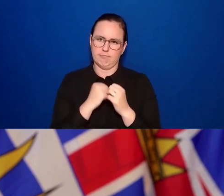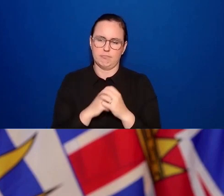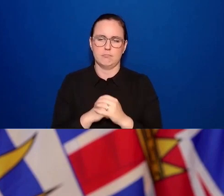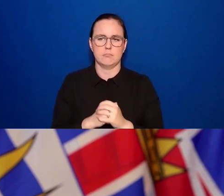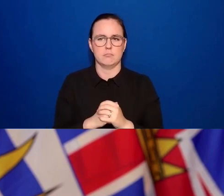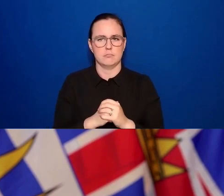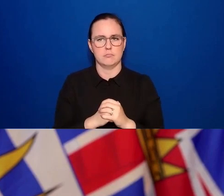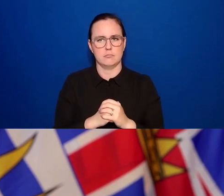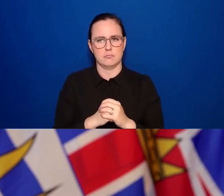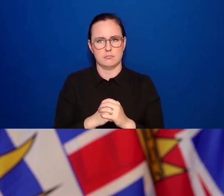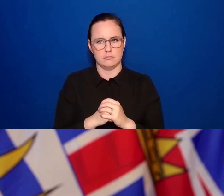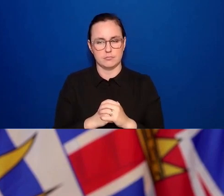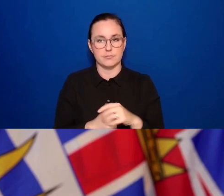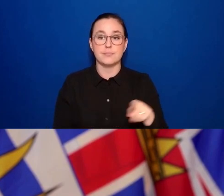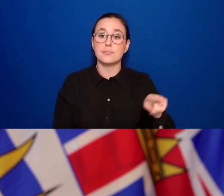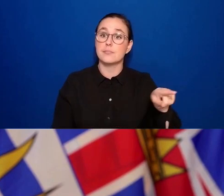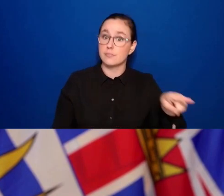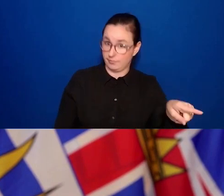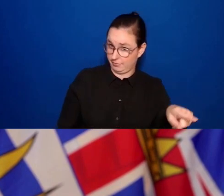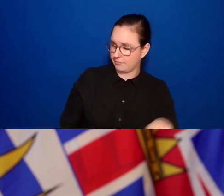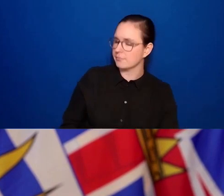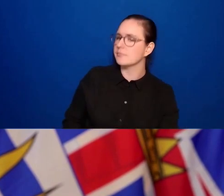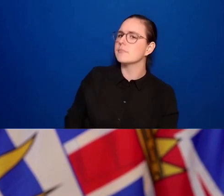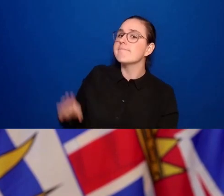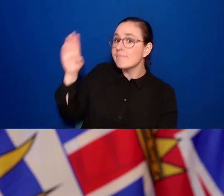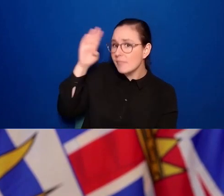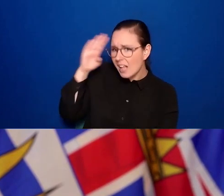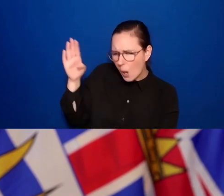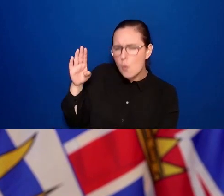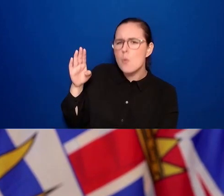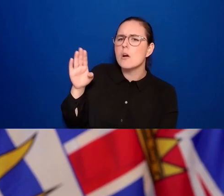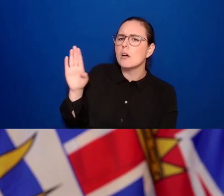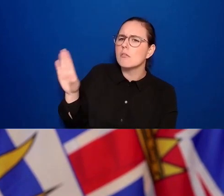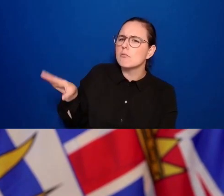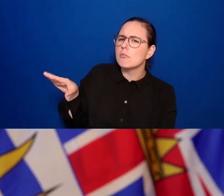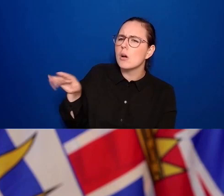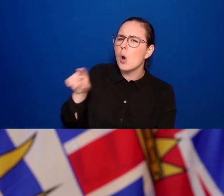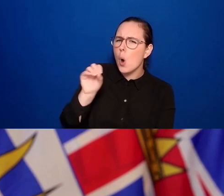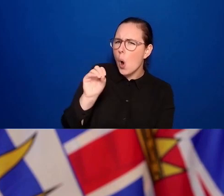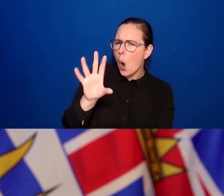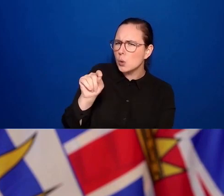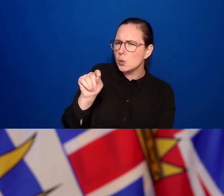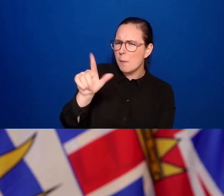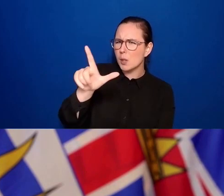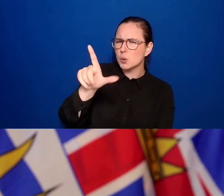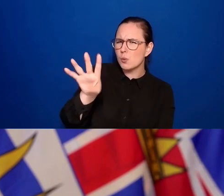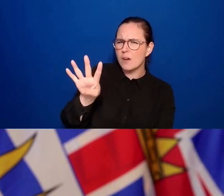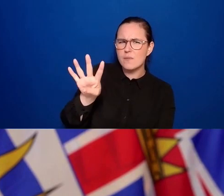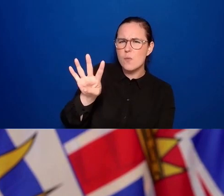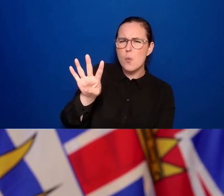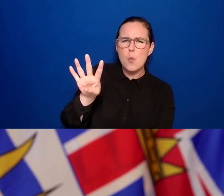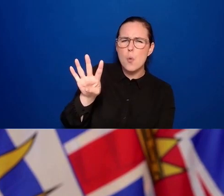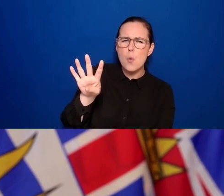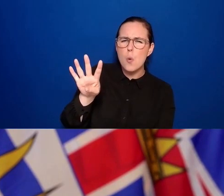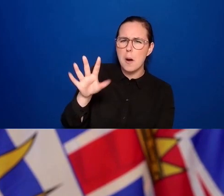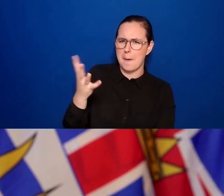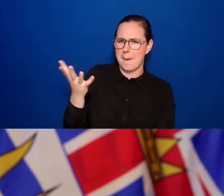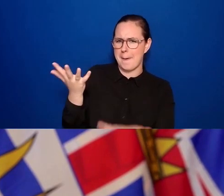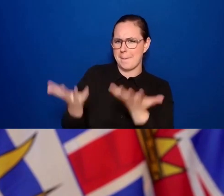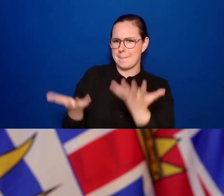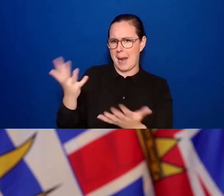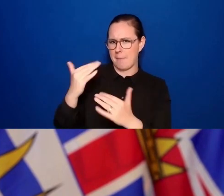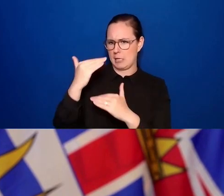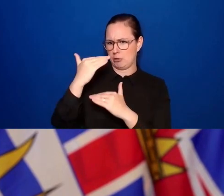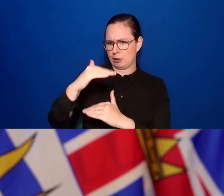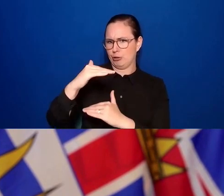Oh, hi. Dr. Henry, could you just expand on that last kind of October 24th date again? when you talk about lifting restrictions, does that mean